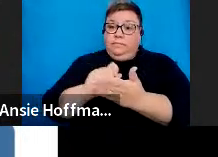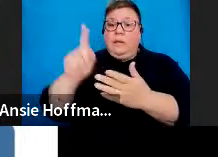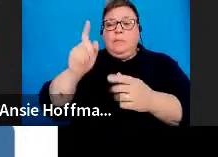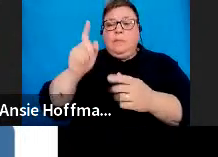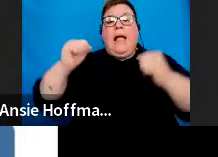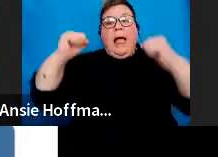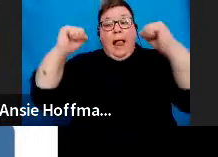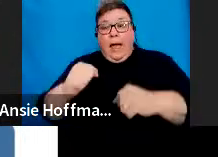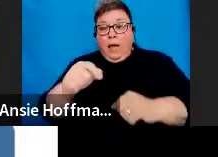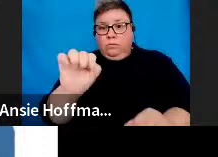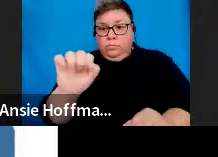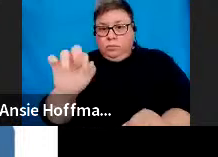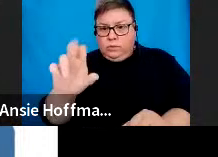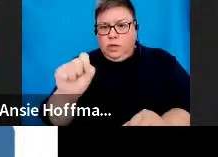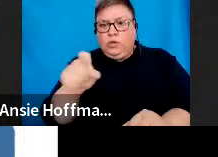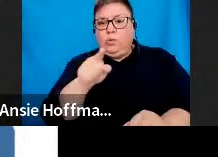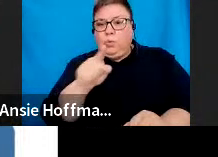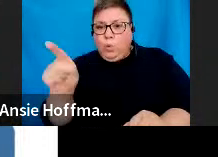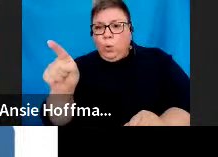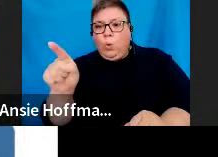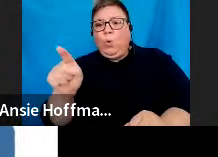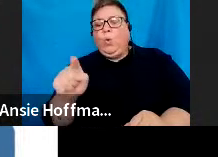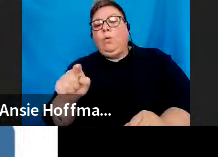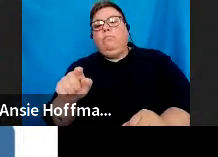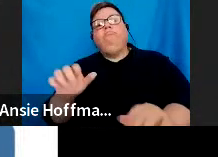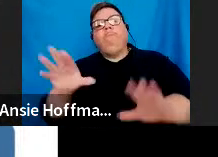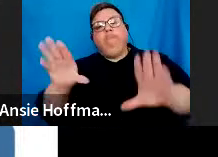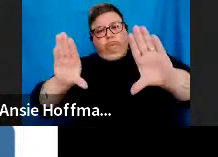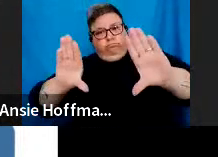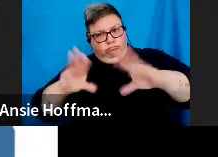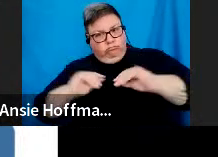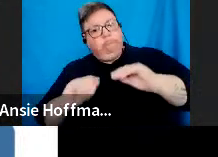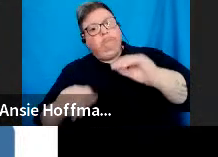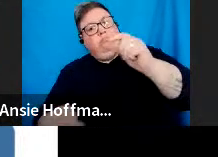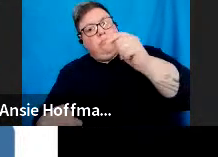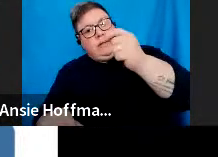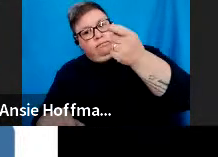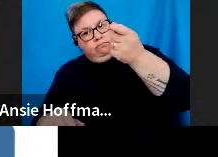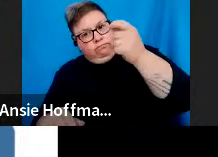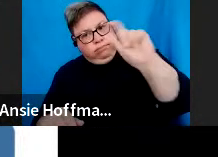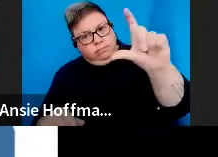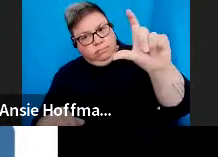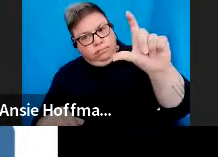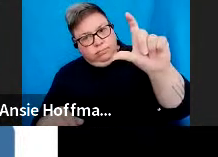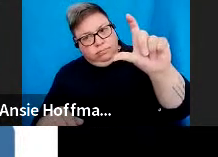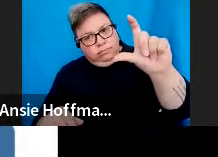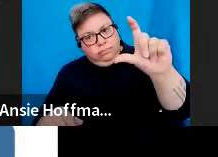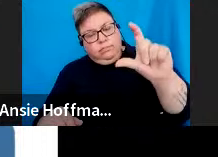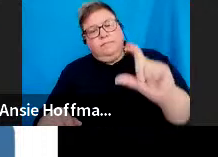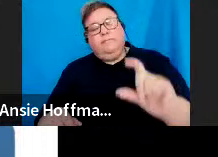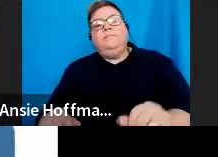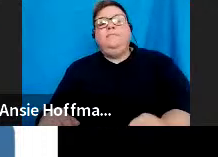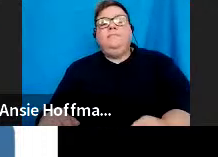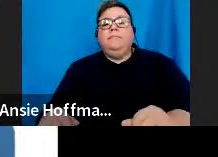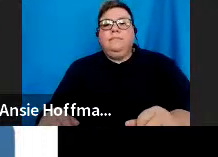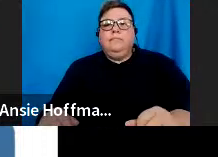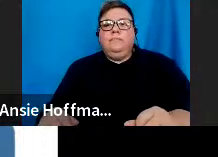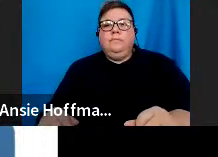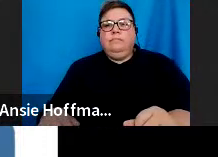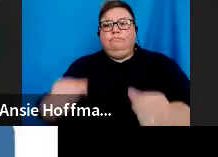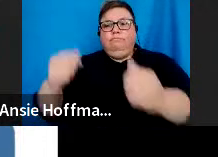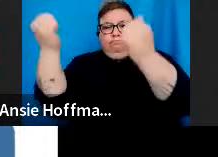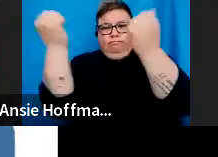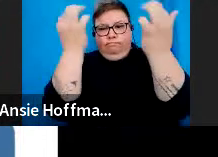to, firstly, consider lump sums, if any, received prior to the current lump sum, calculate the